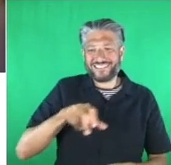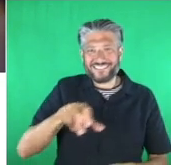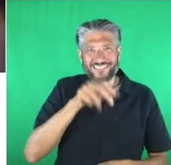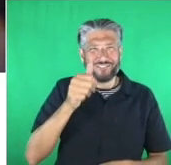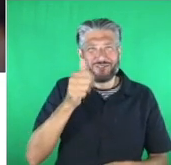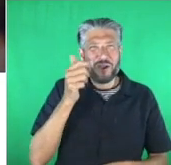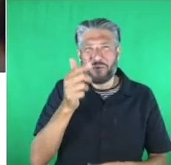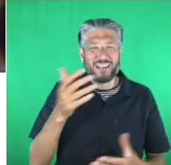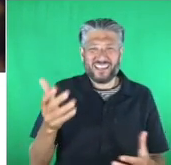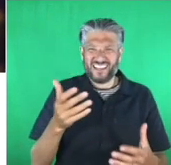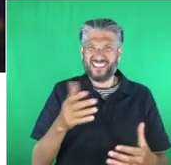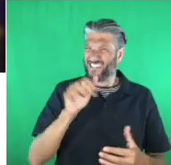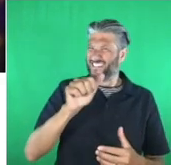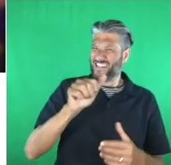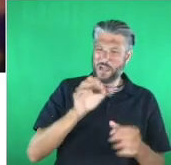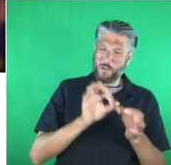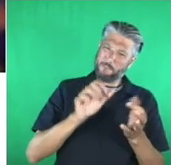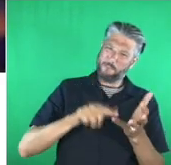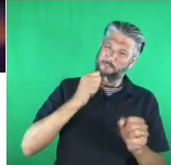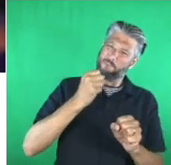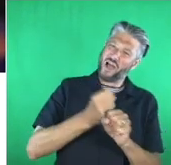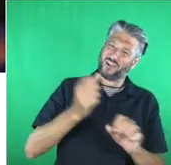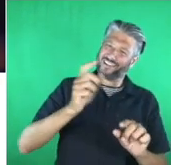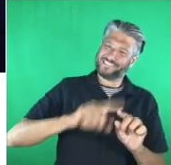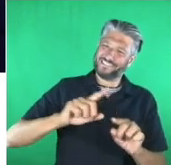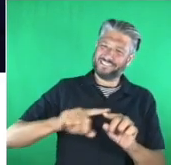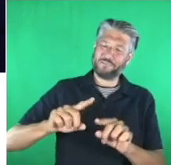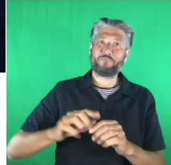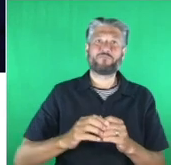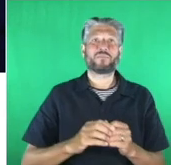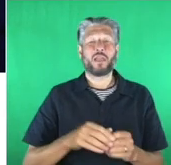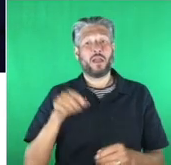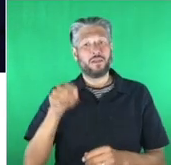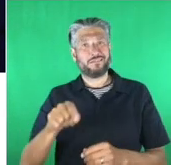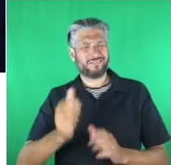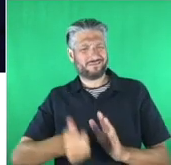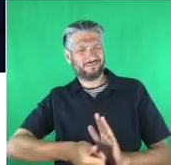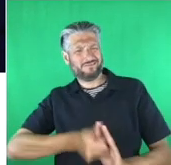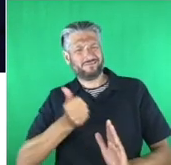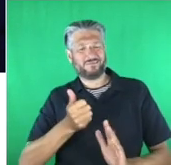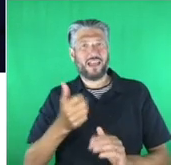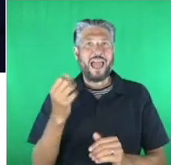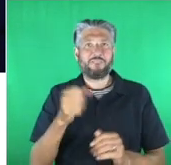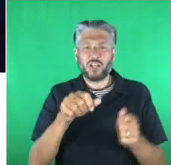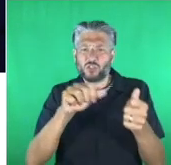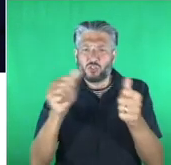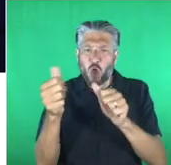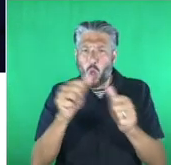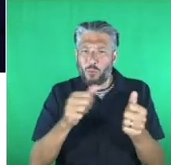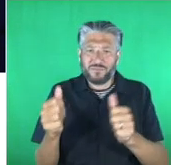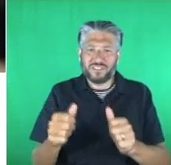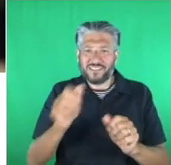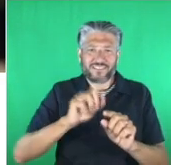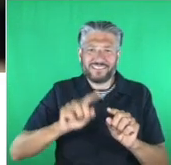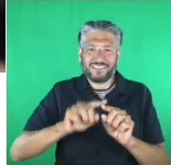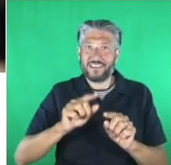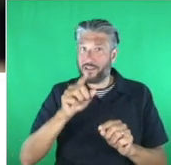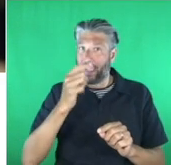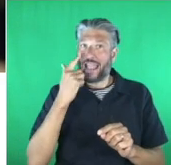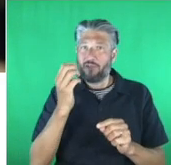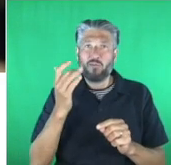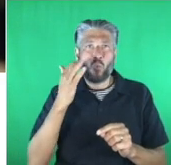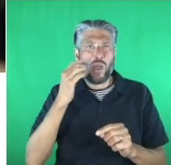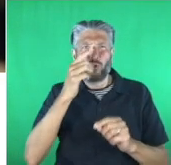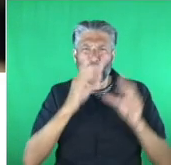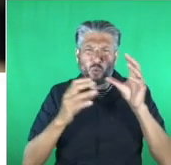so these are produced by the incredibly talented screwed sculpts be careful when you google that one these are all distributed to the